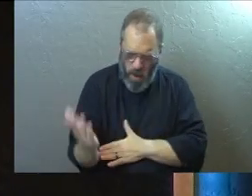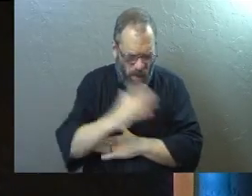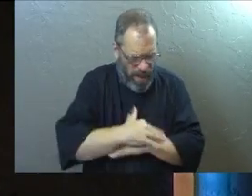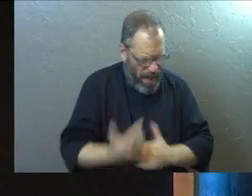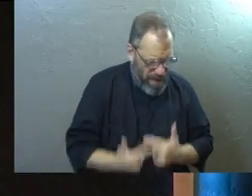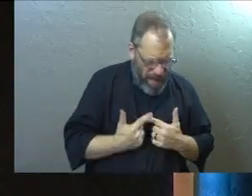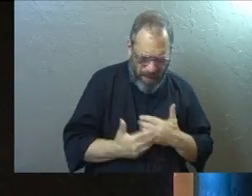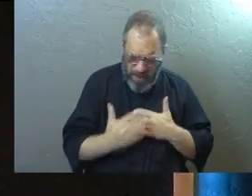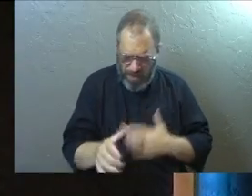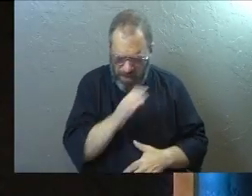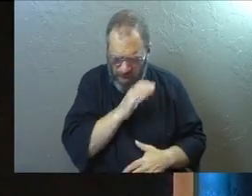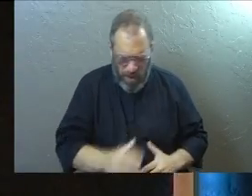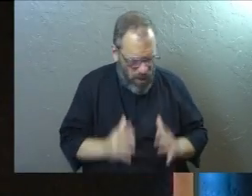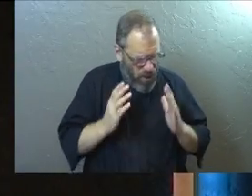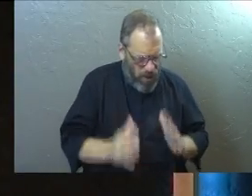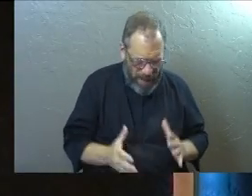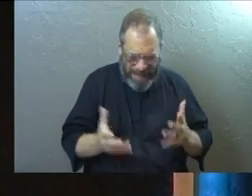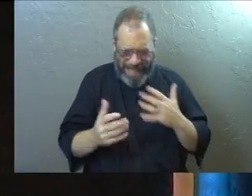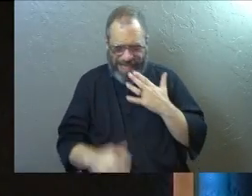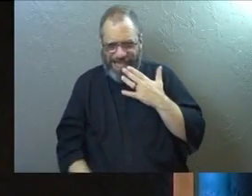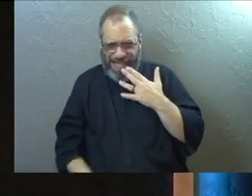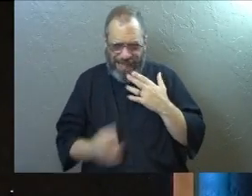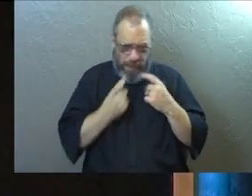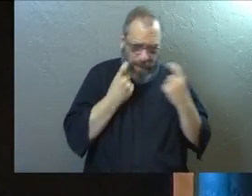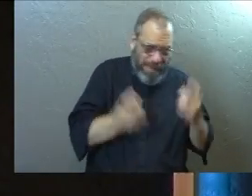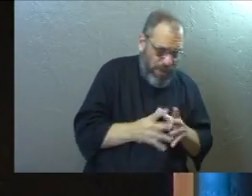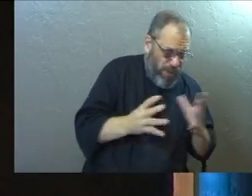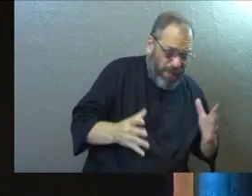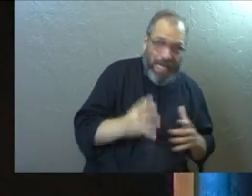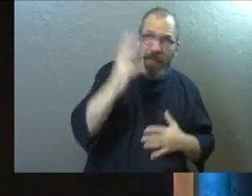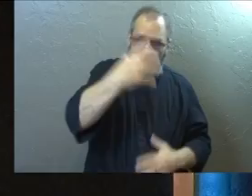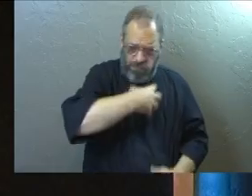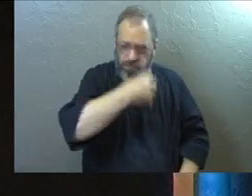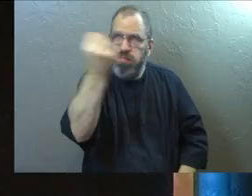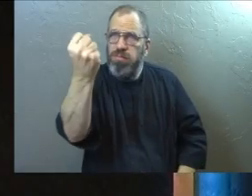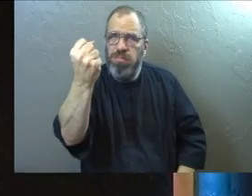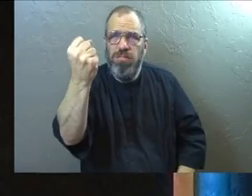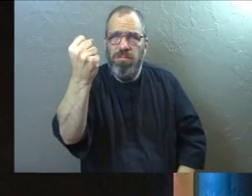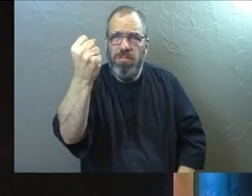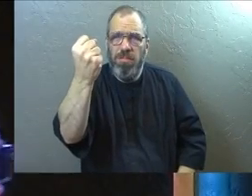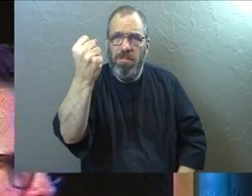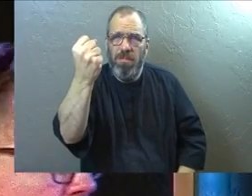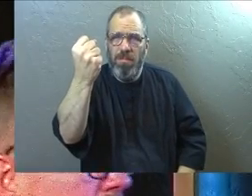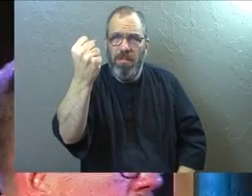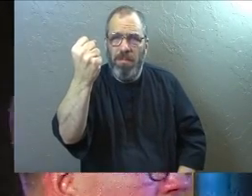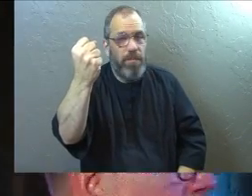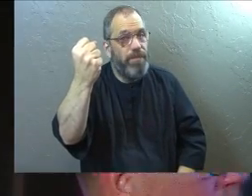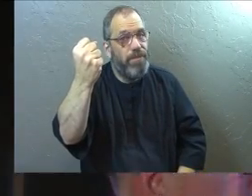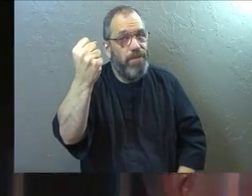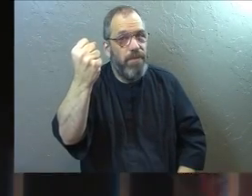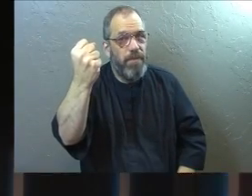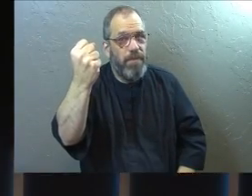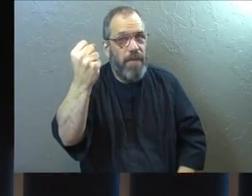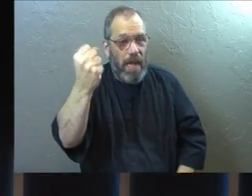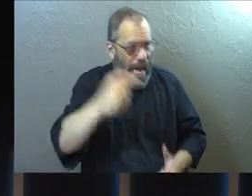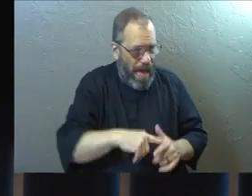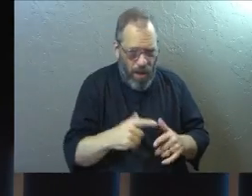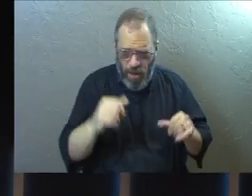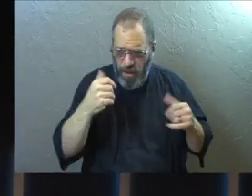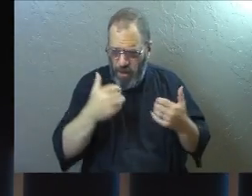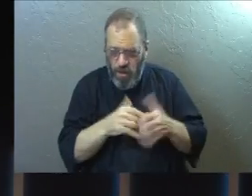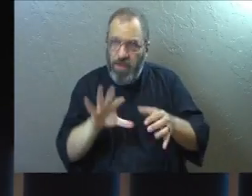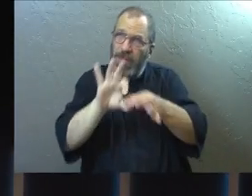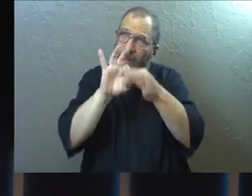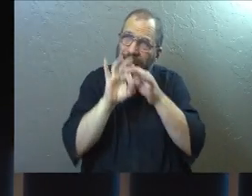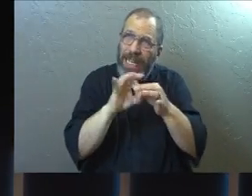time as they become a Christian that maybe I'll sin too much and suddenly I'll lose God's favor. Suddenly I'll